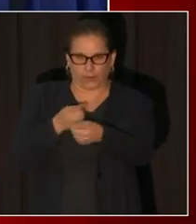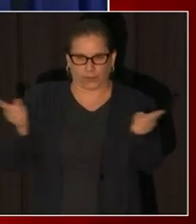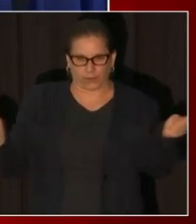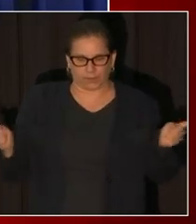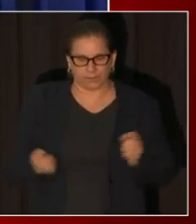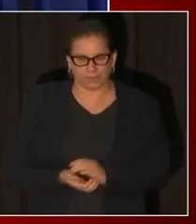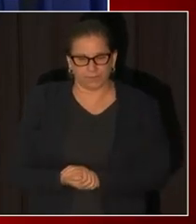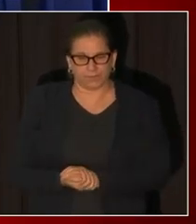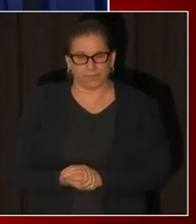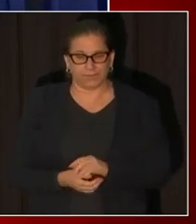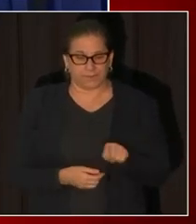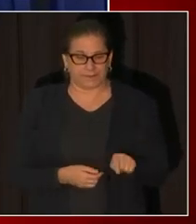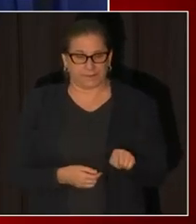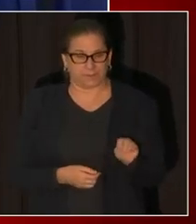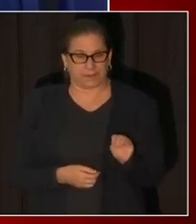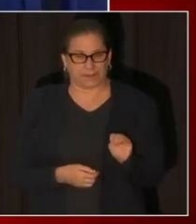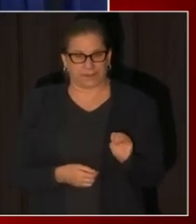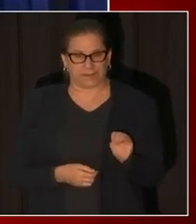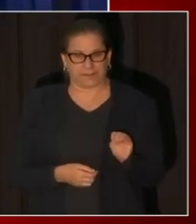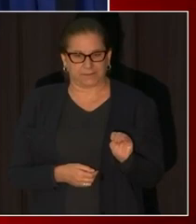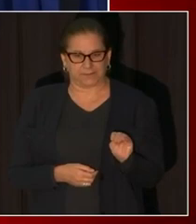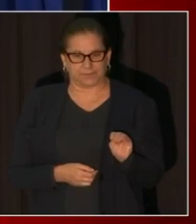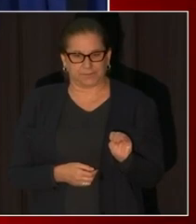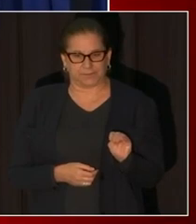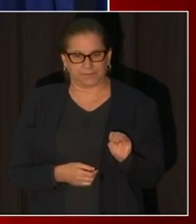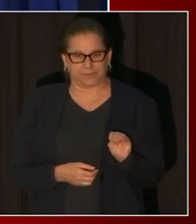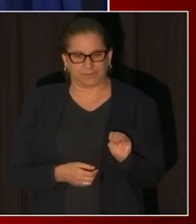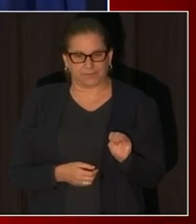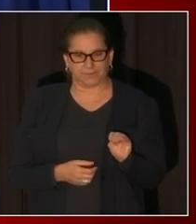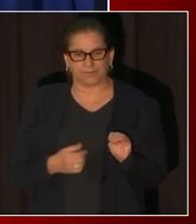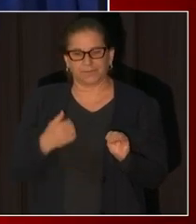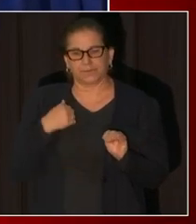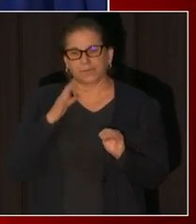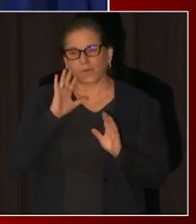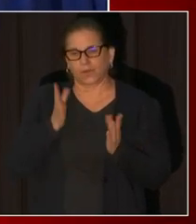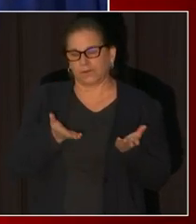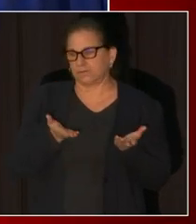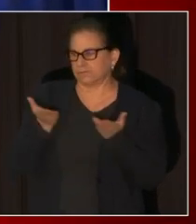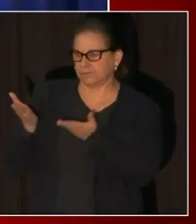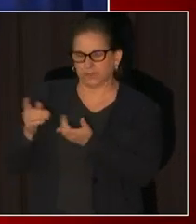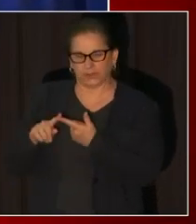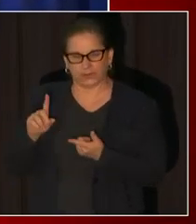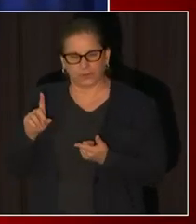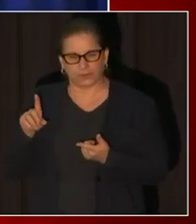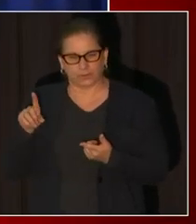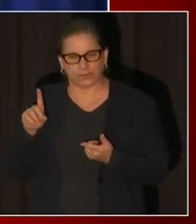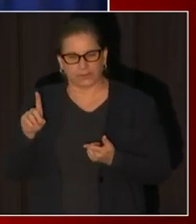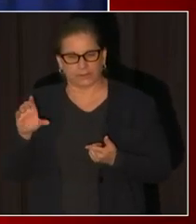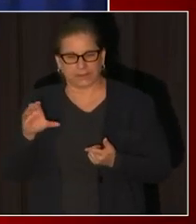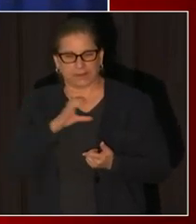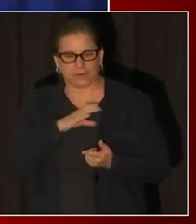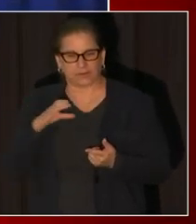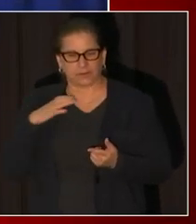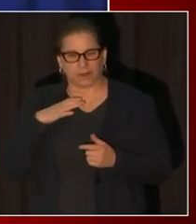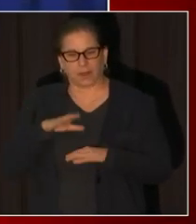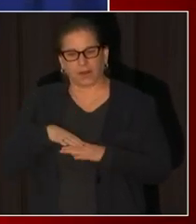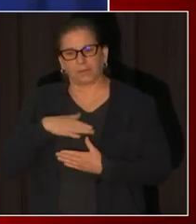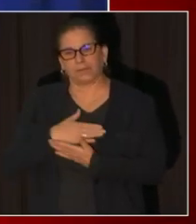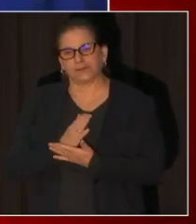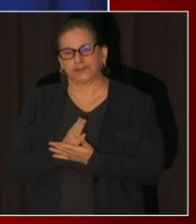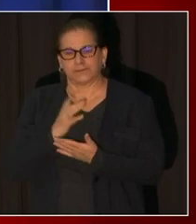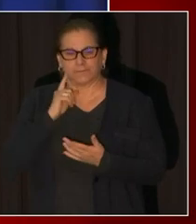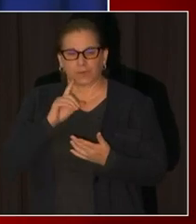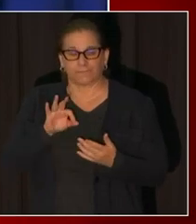be presenting the DC Council the fiscal 2021 budget and on Thursday I will provide an